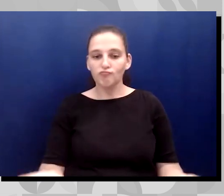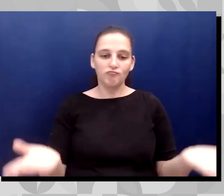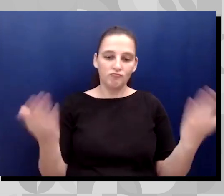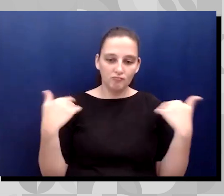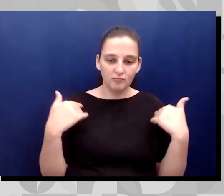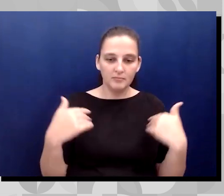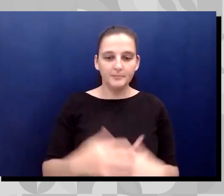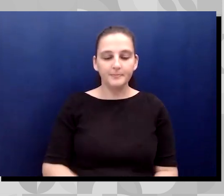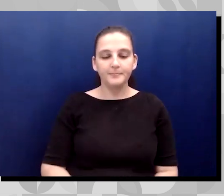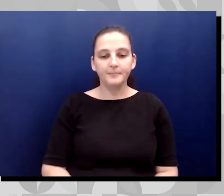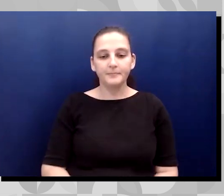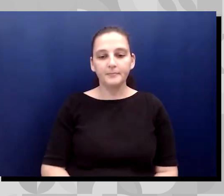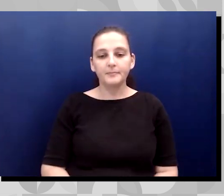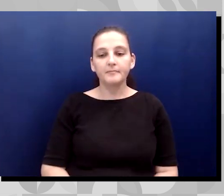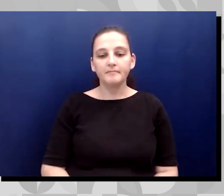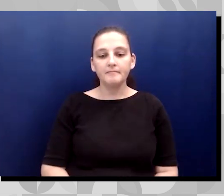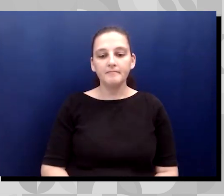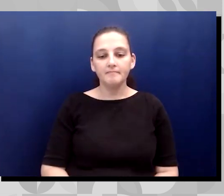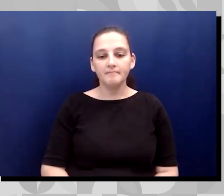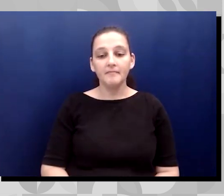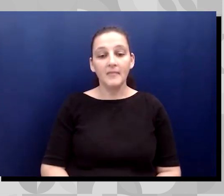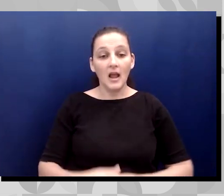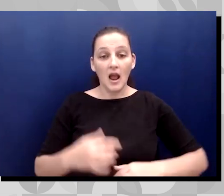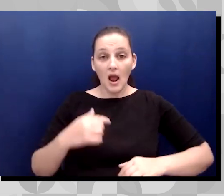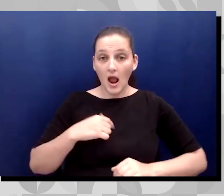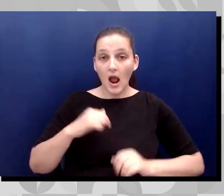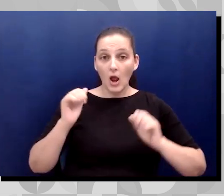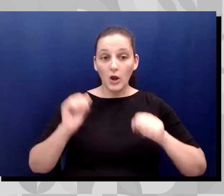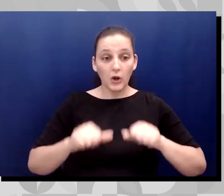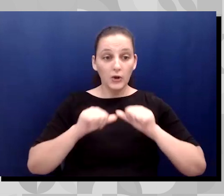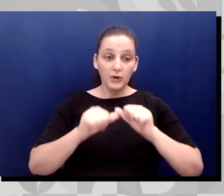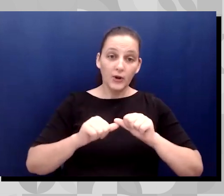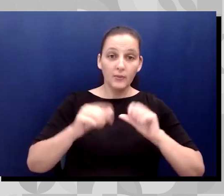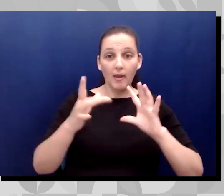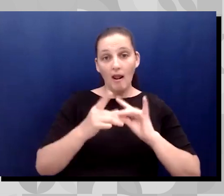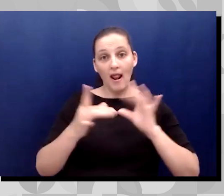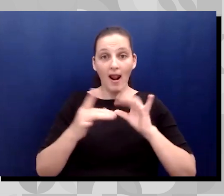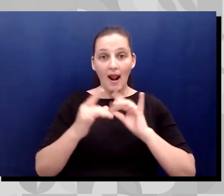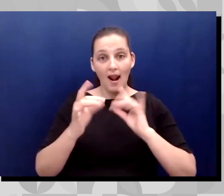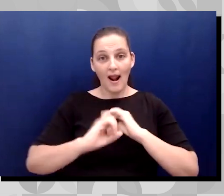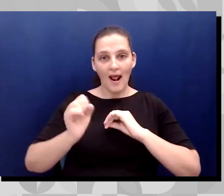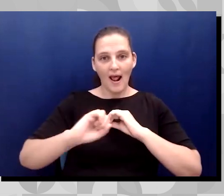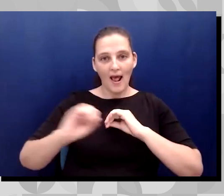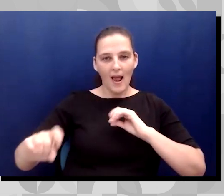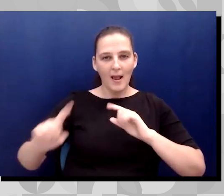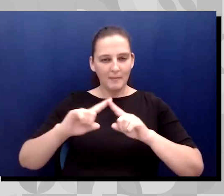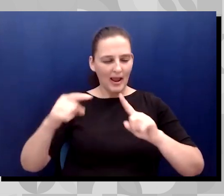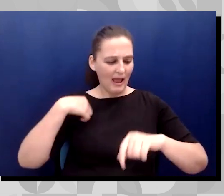I can keep on going forever, but I think that's my time.